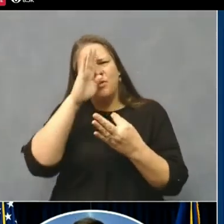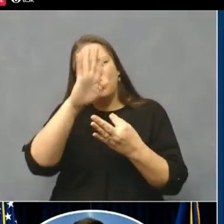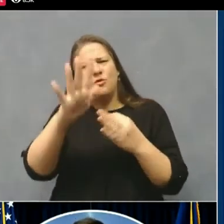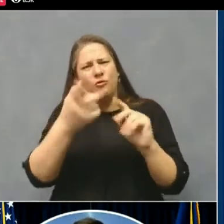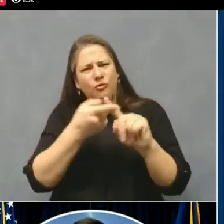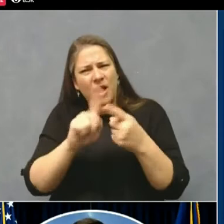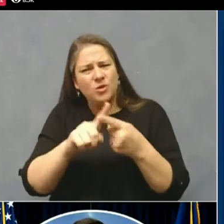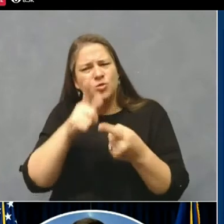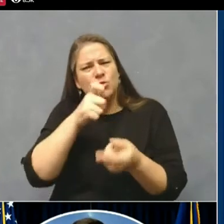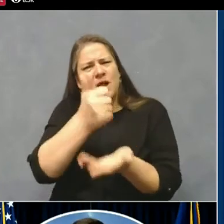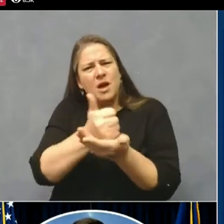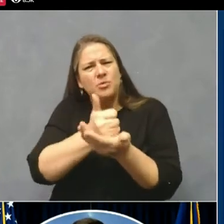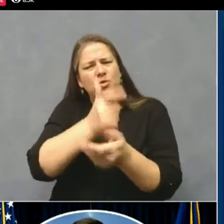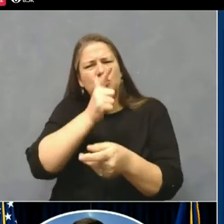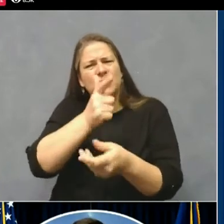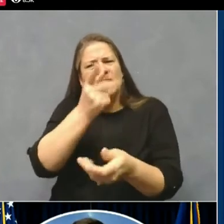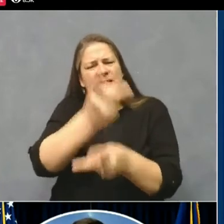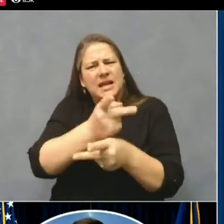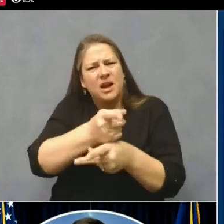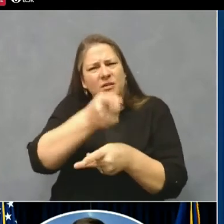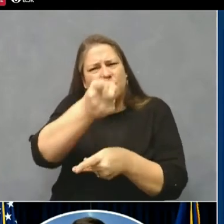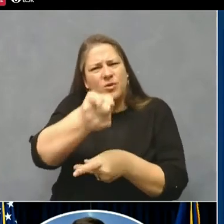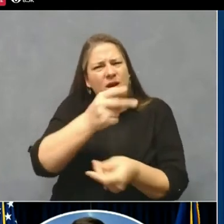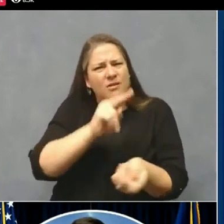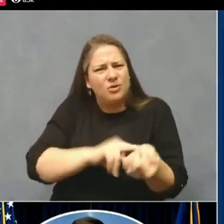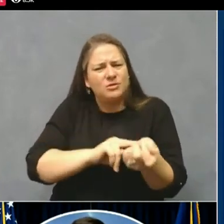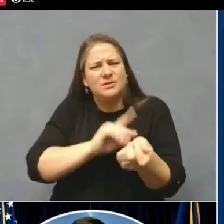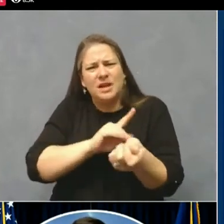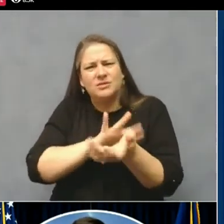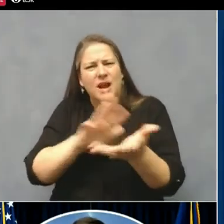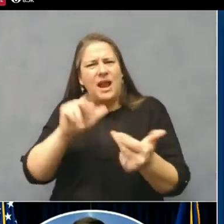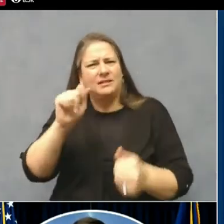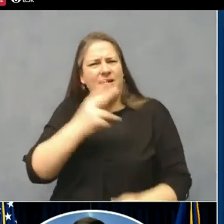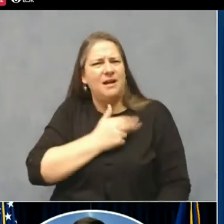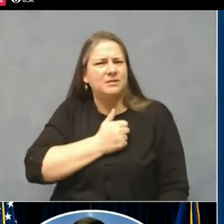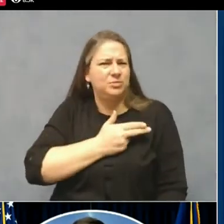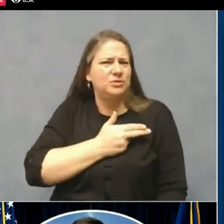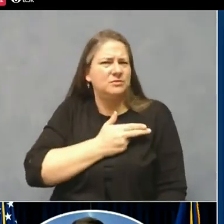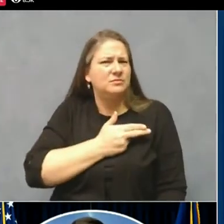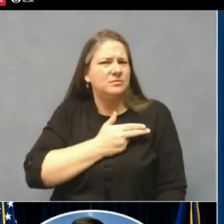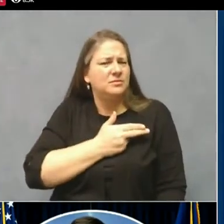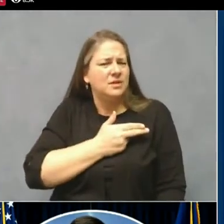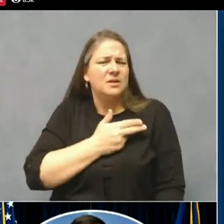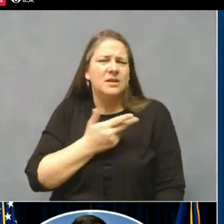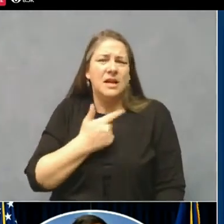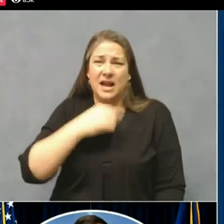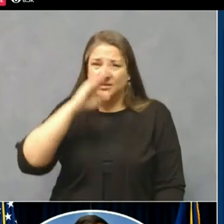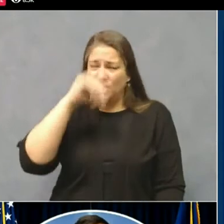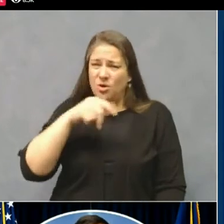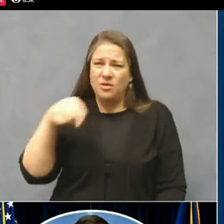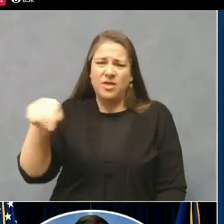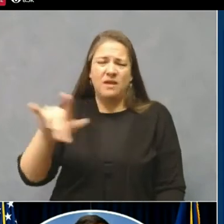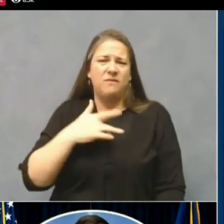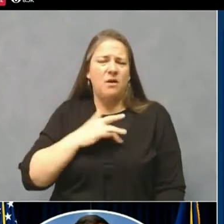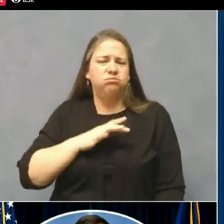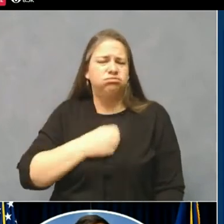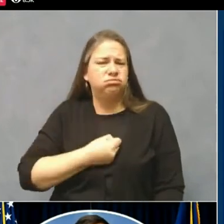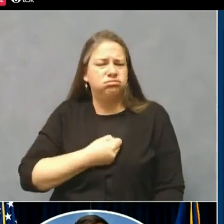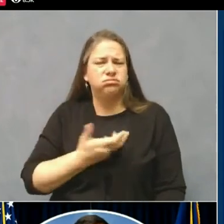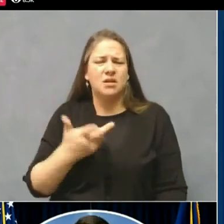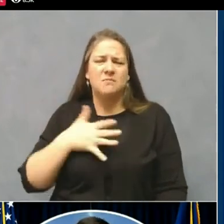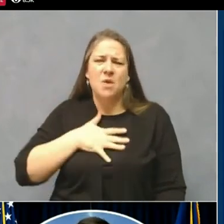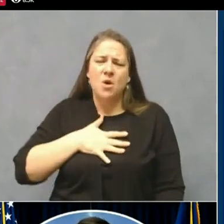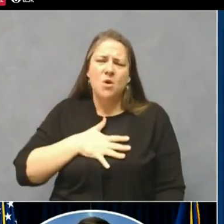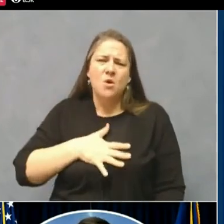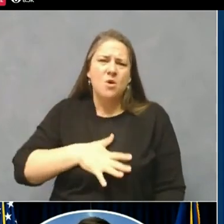for this virus. I know they are devastated. I know they are mourning this loss. And while